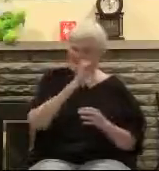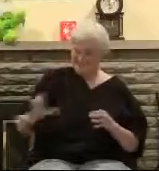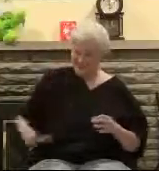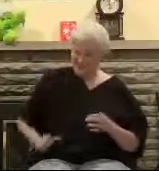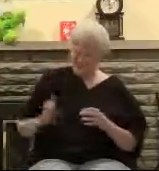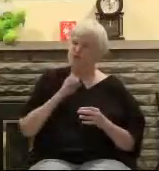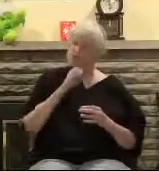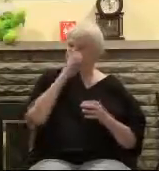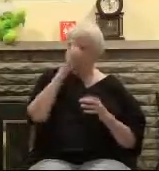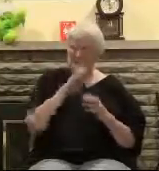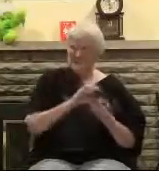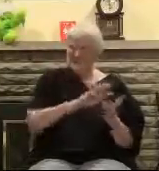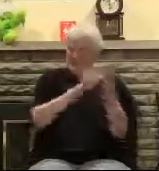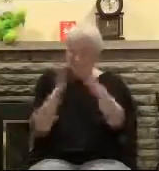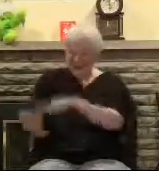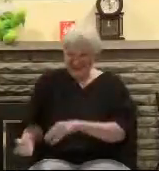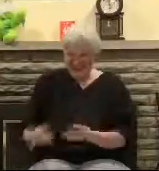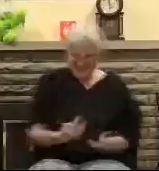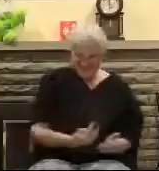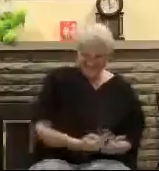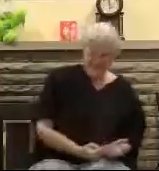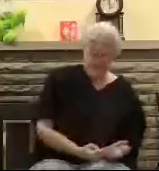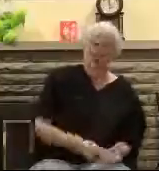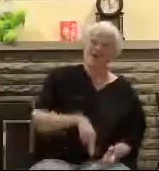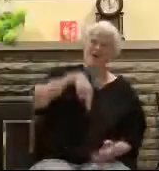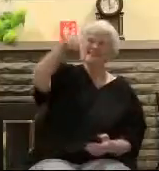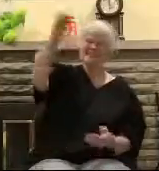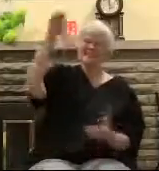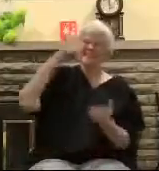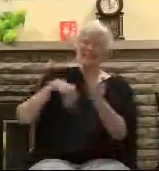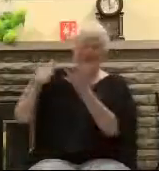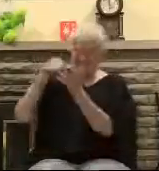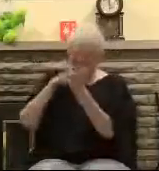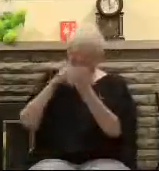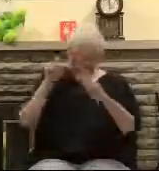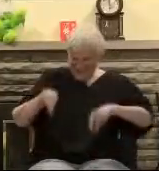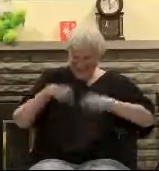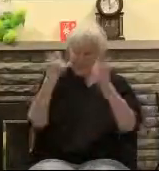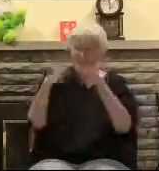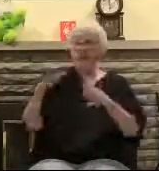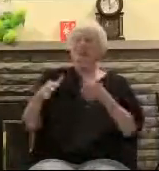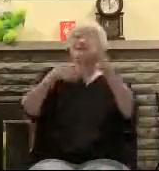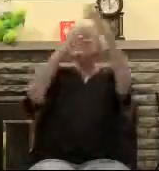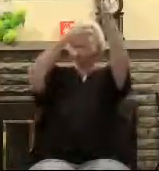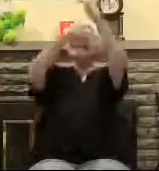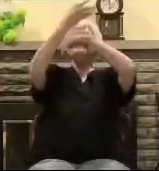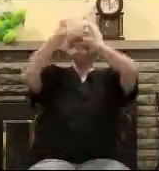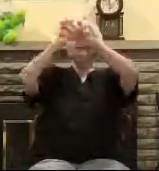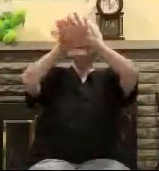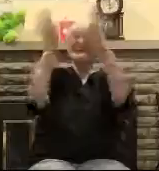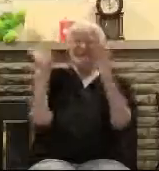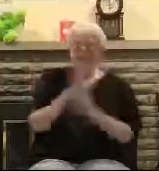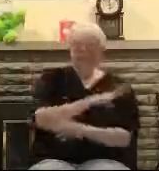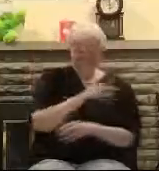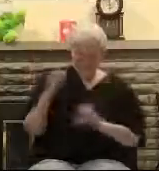how that Christ died and he was buried and he rose again and then we see the ascension into heaven and he's promised to return.